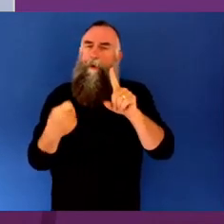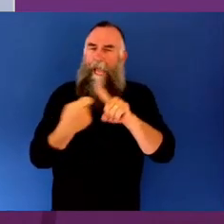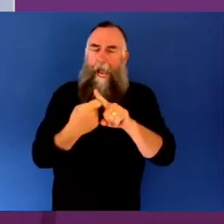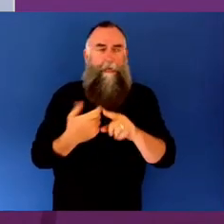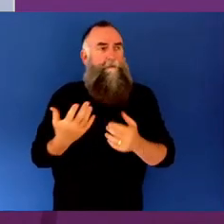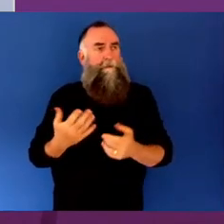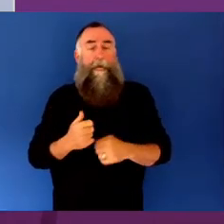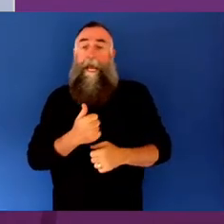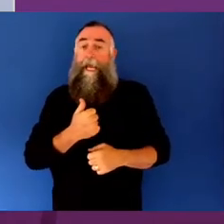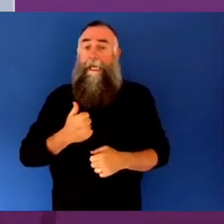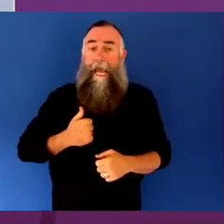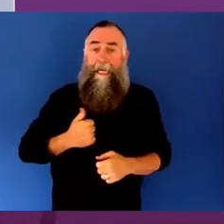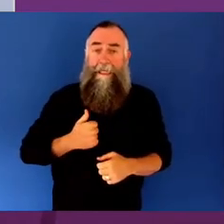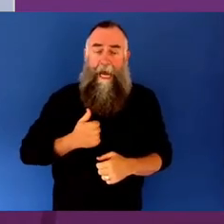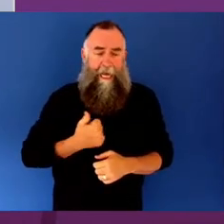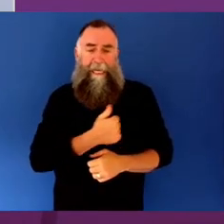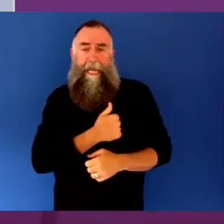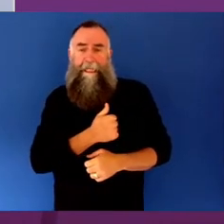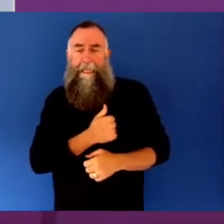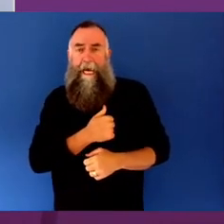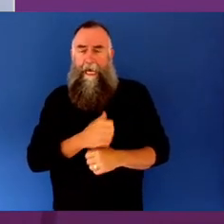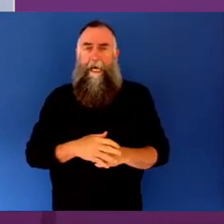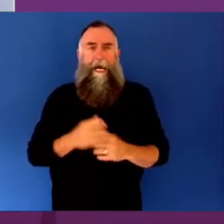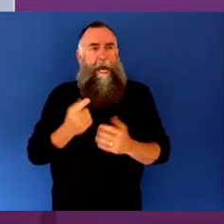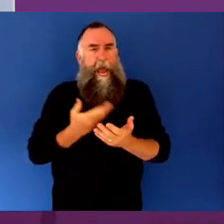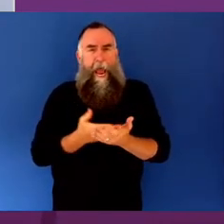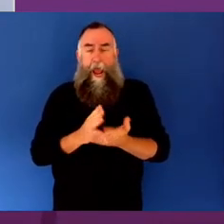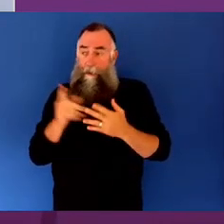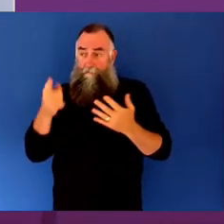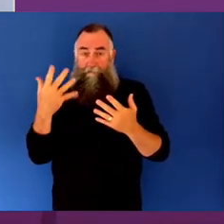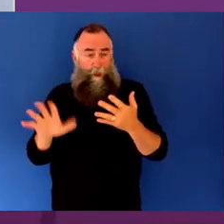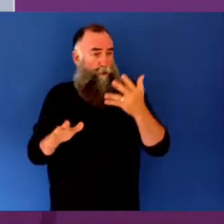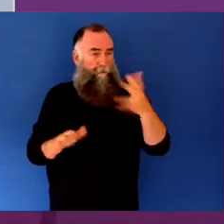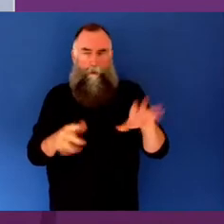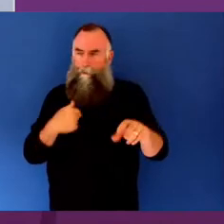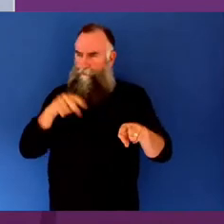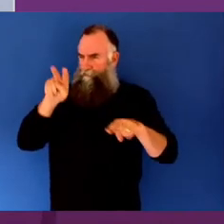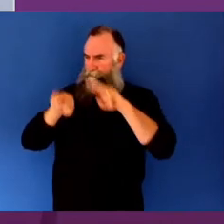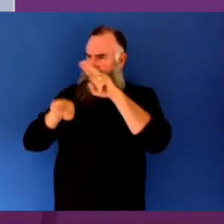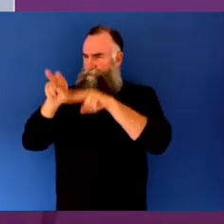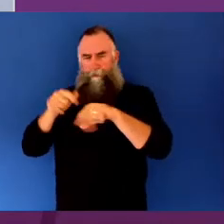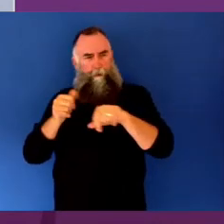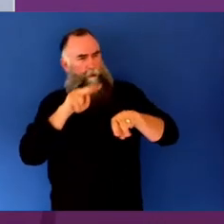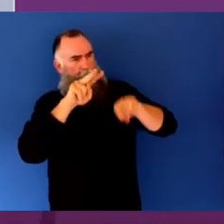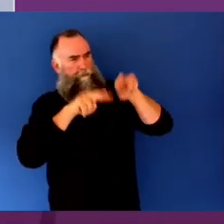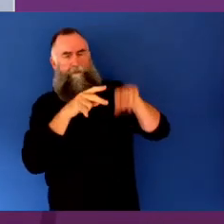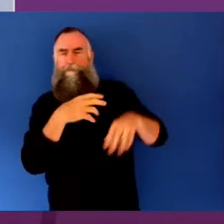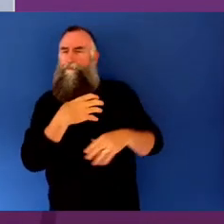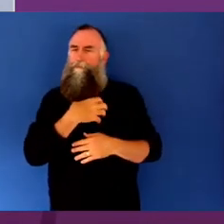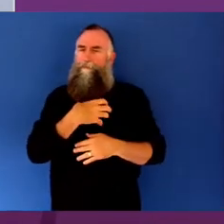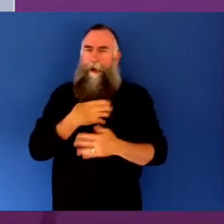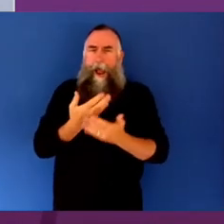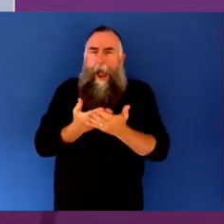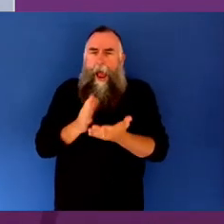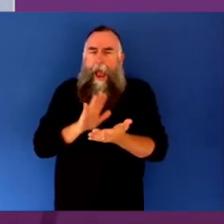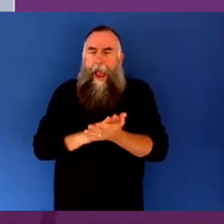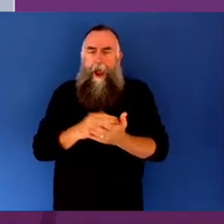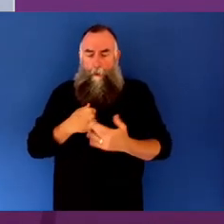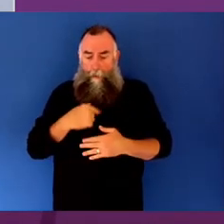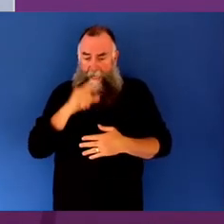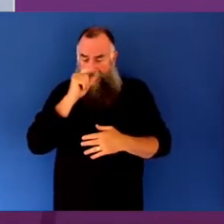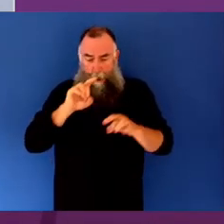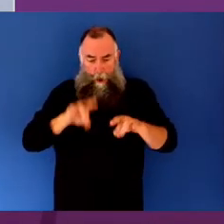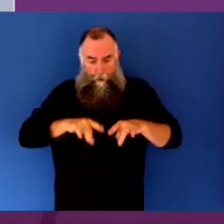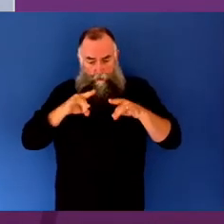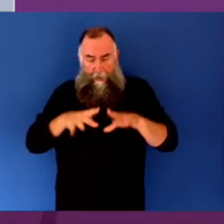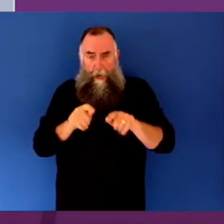what that could look like, how that can sit within primary care, how that can actually be measured in terms of outcomes